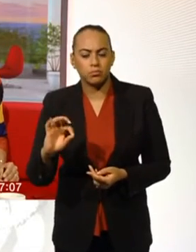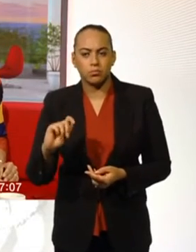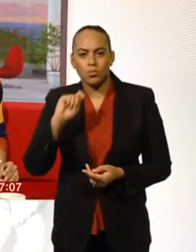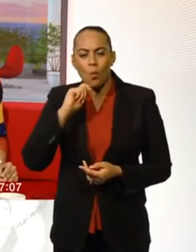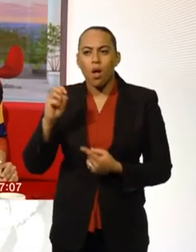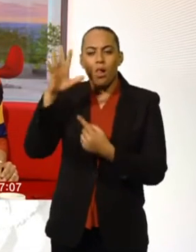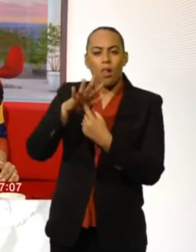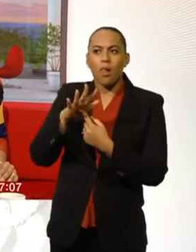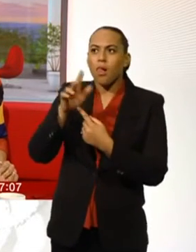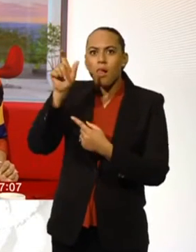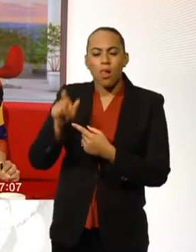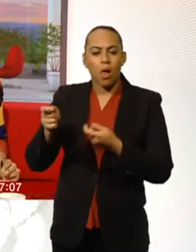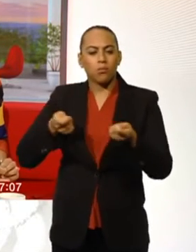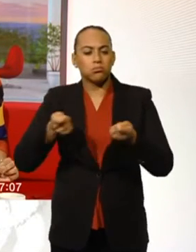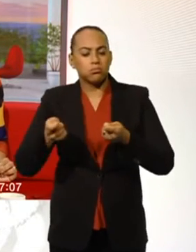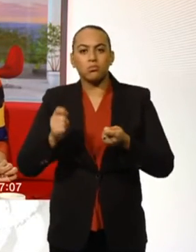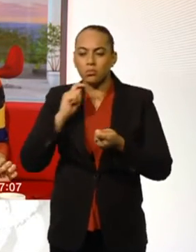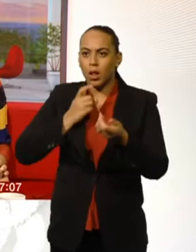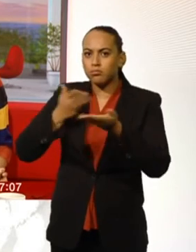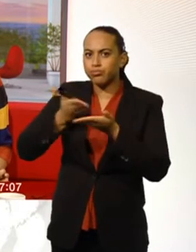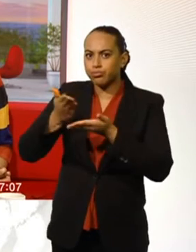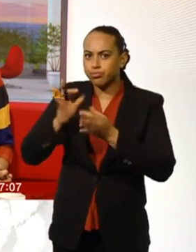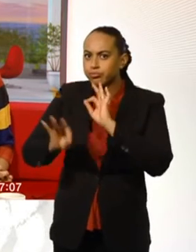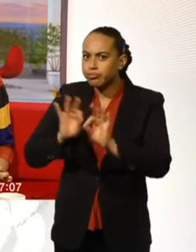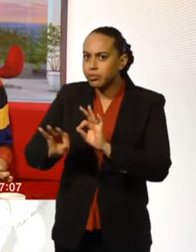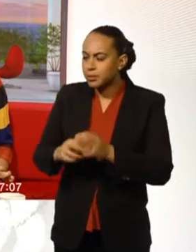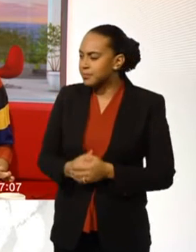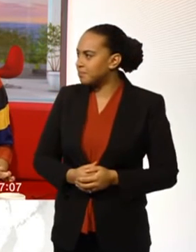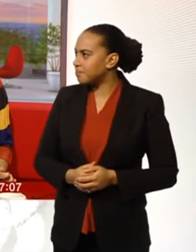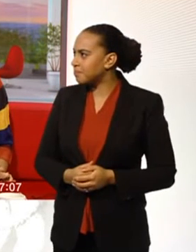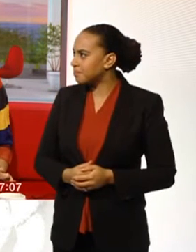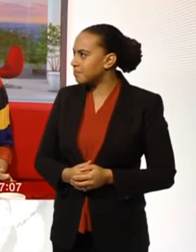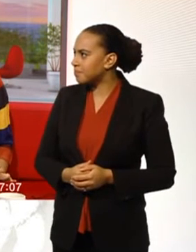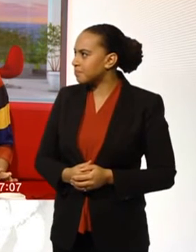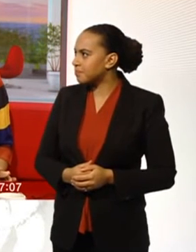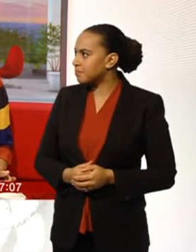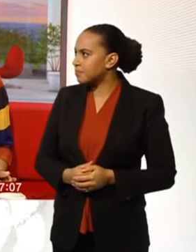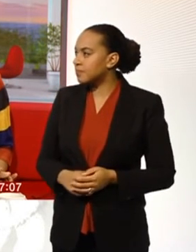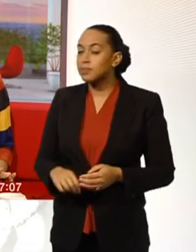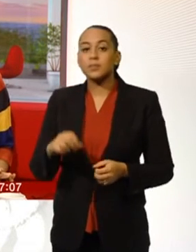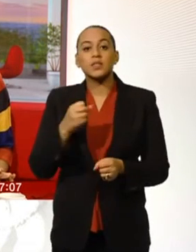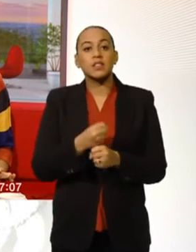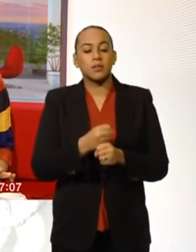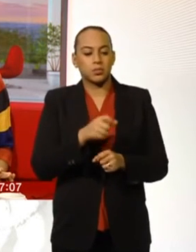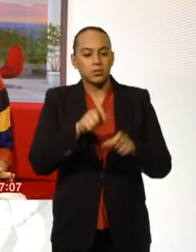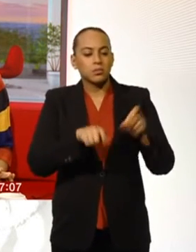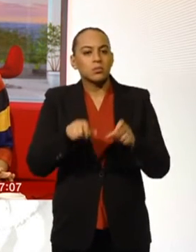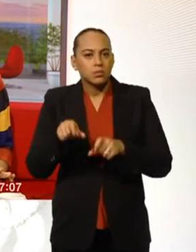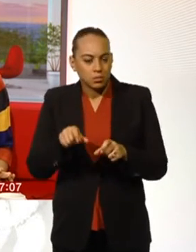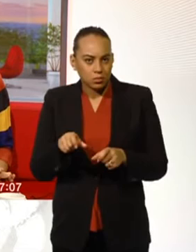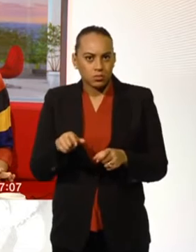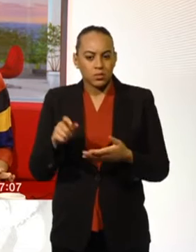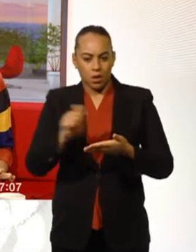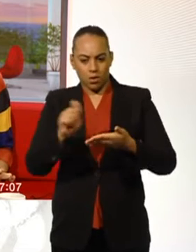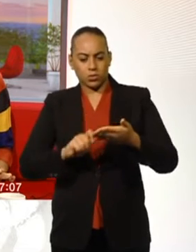A senior member of the government has said that remaining in an unchanged European Union would be disastrous for Britain. In a newspaper